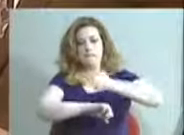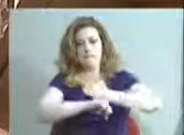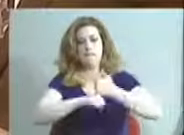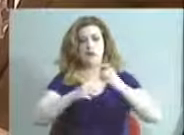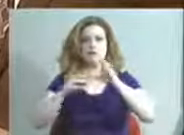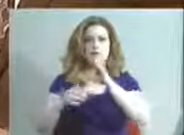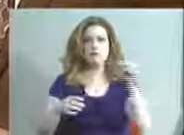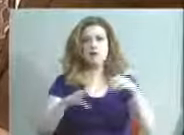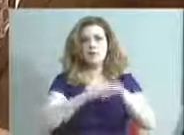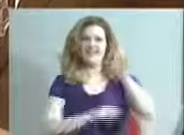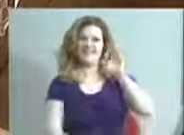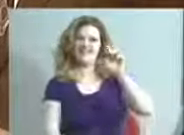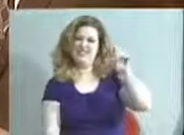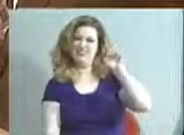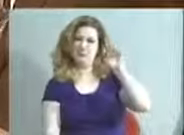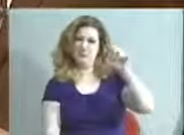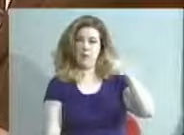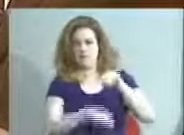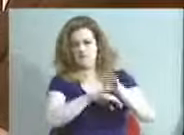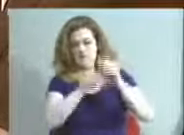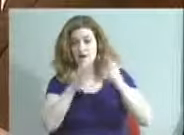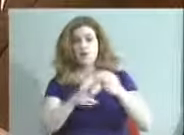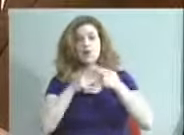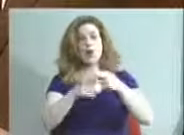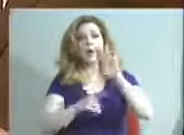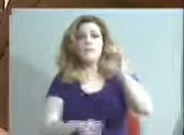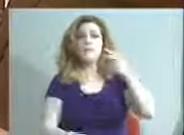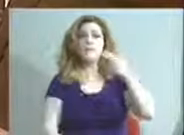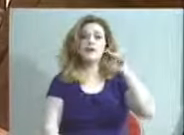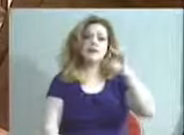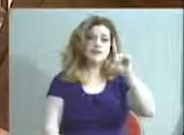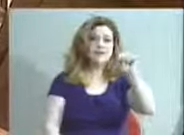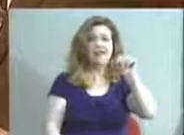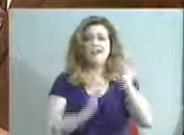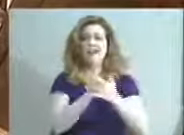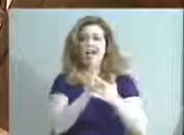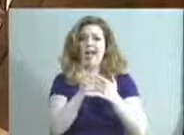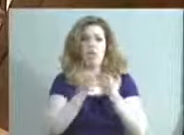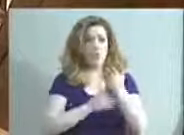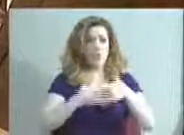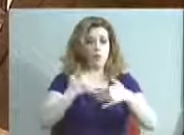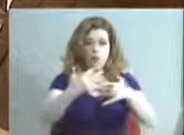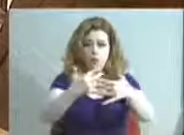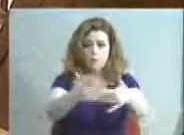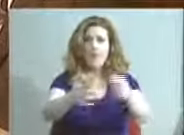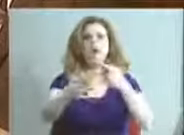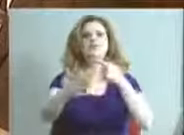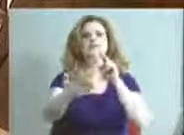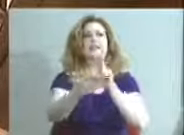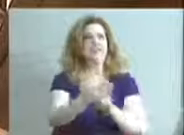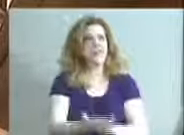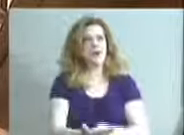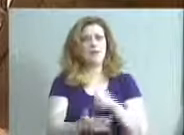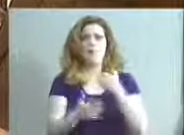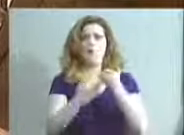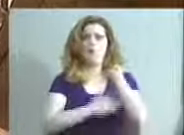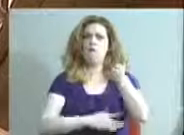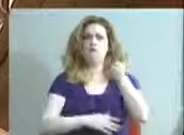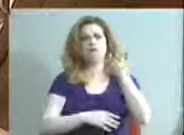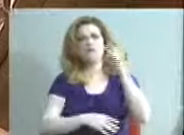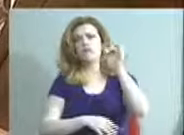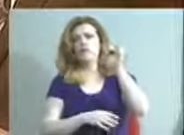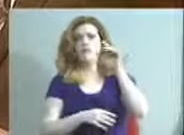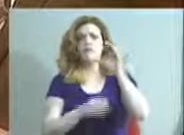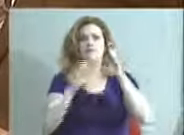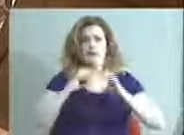Smith was their advisor, called Beach Technologies, and they went through the process then of signing up 25 customers over the